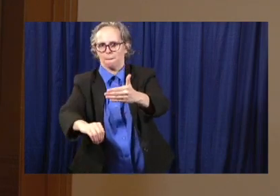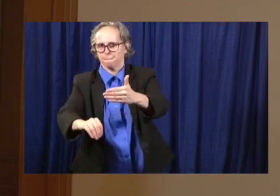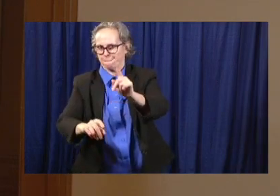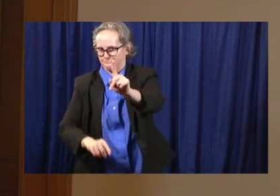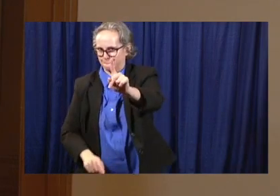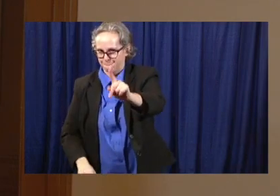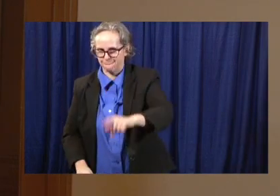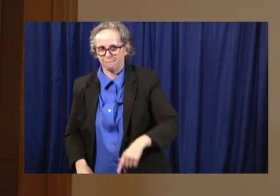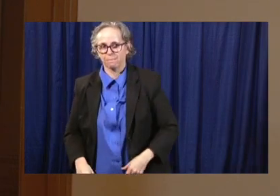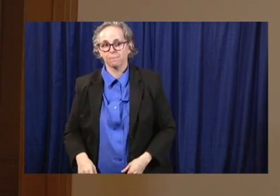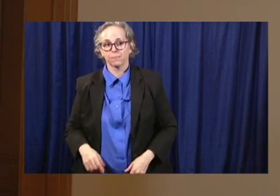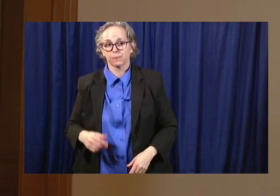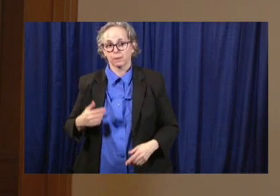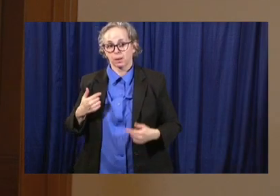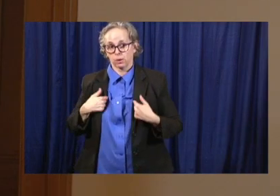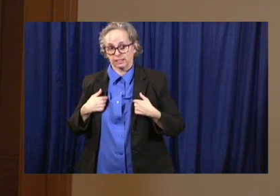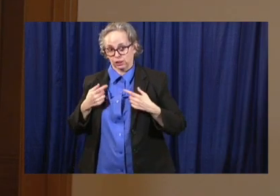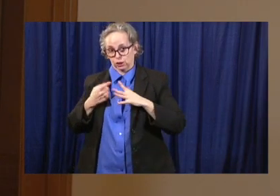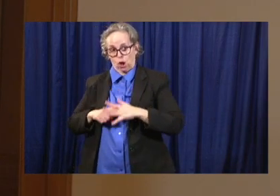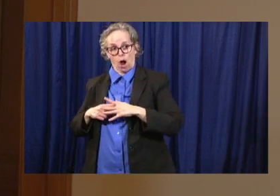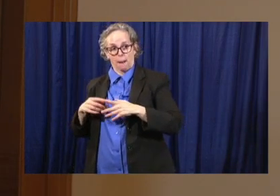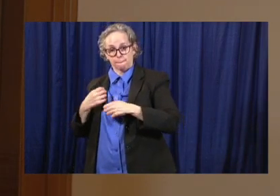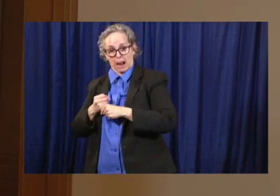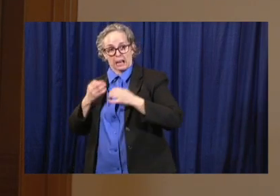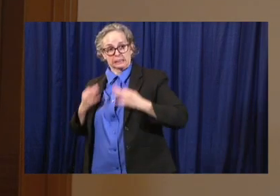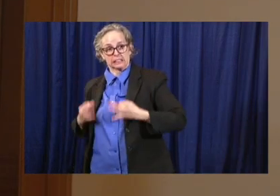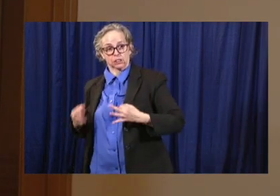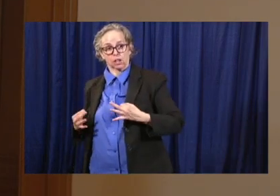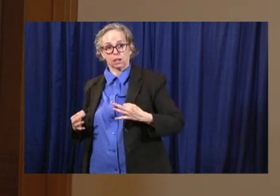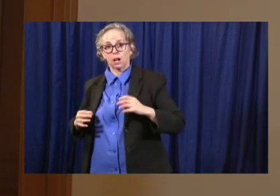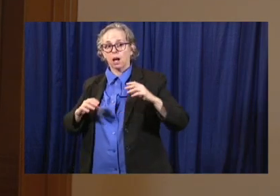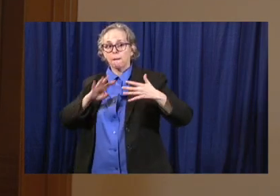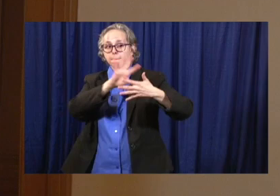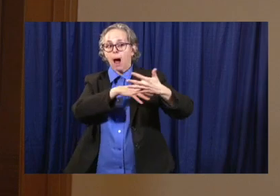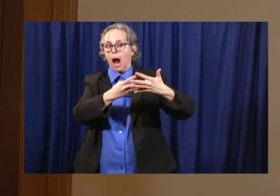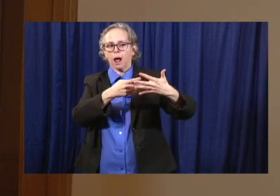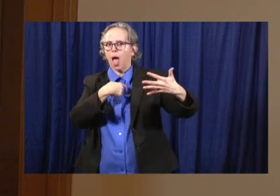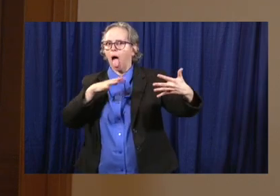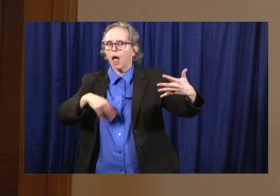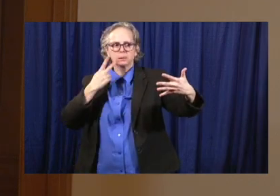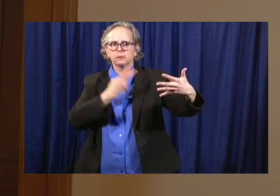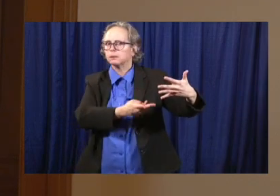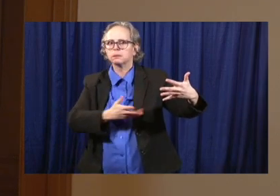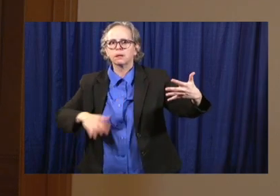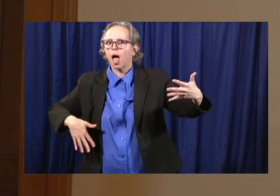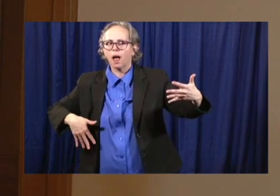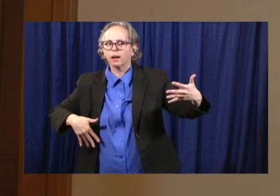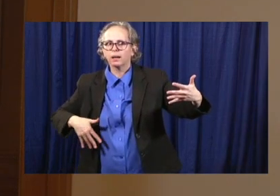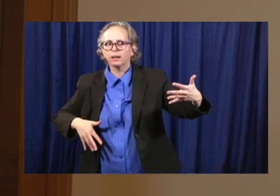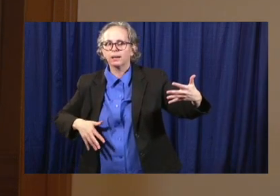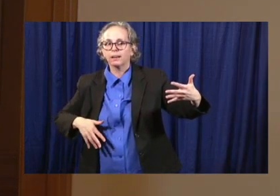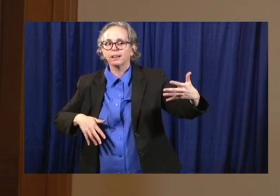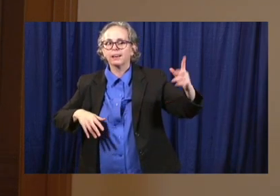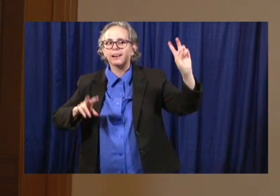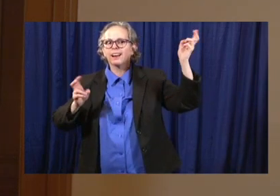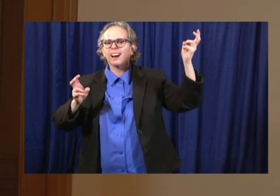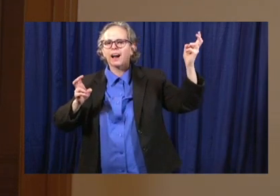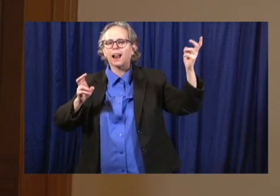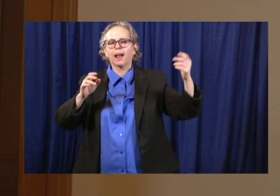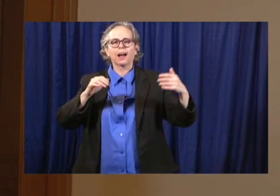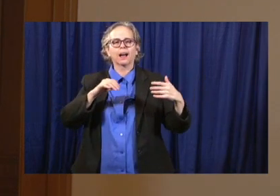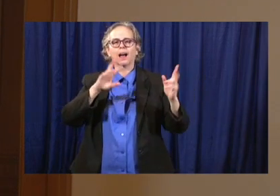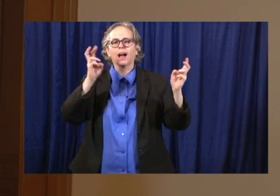wasn't data yet to put in models. So remember that modeling is still like a weather forecast and even weather